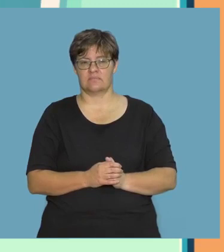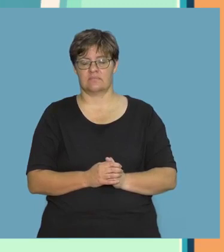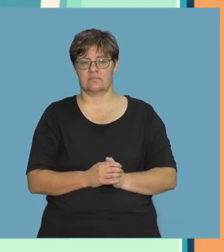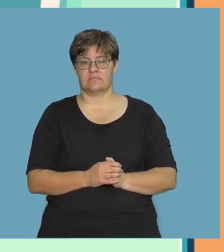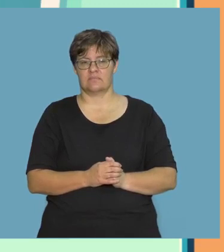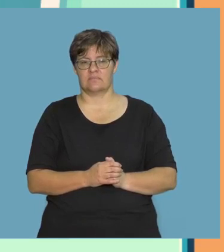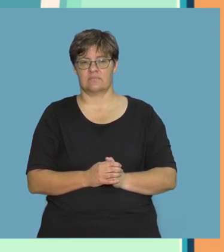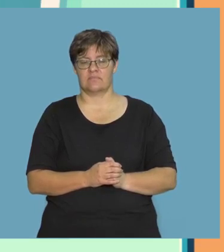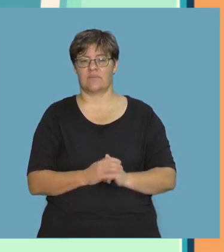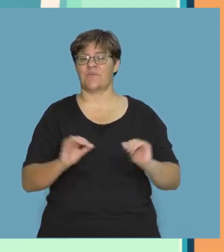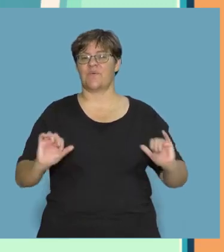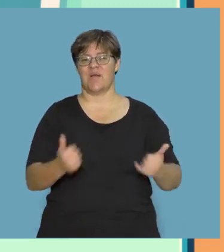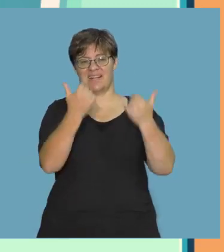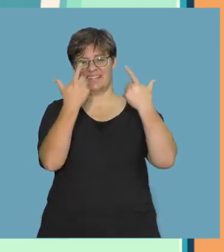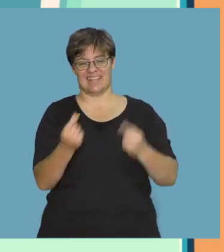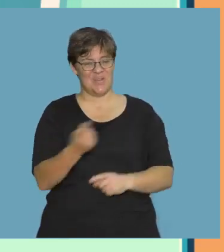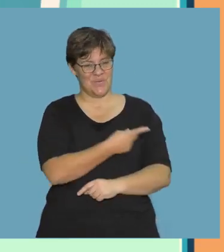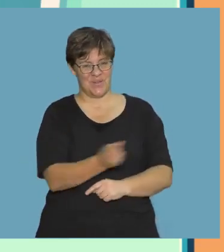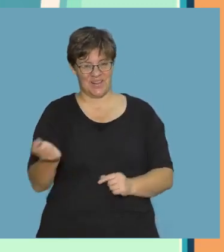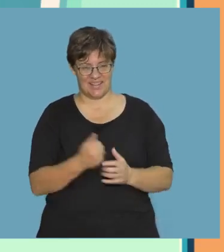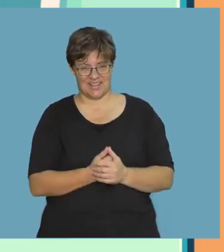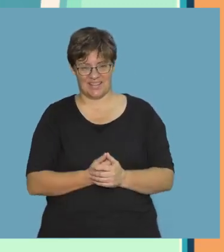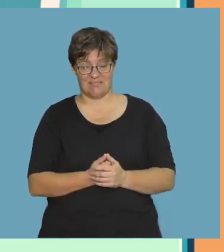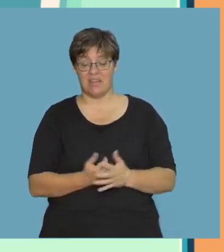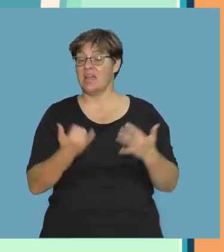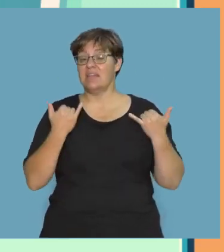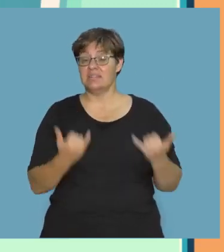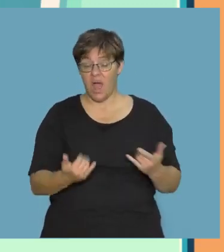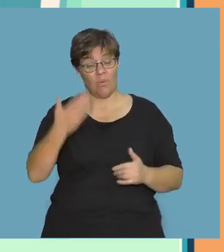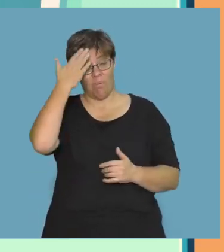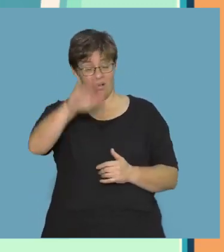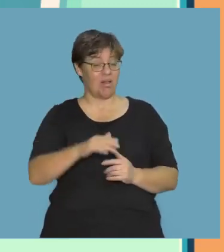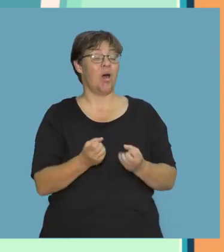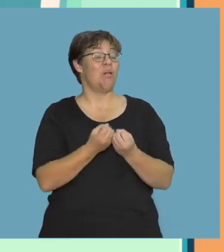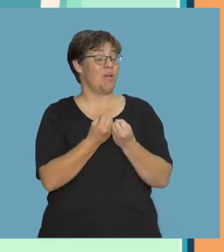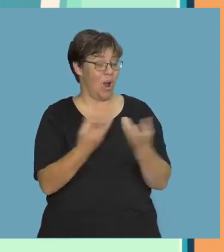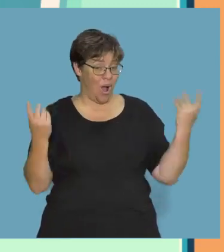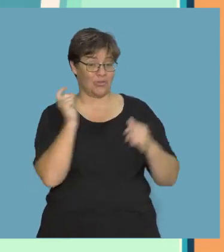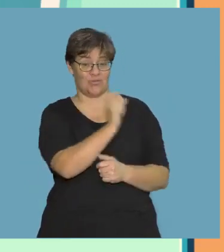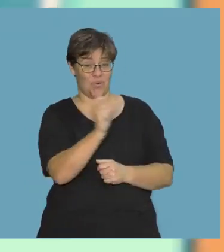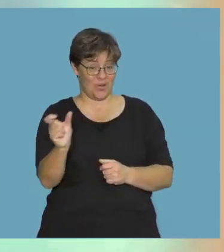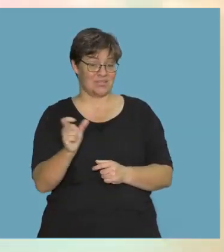Well done, everyone. Now we know lots of words about books.